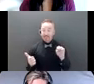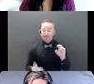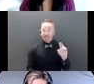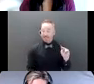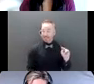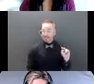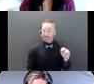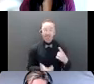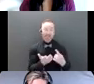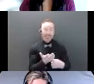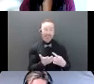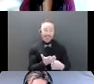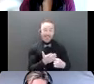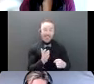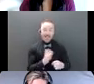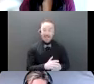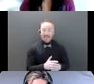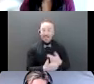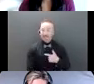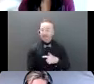trusted contact person and temporary homes.